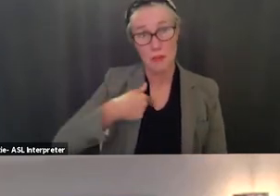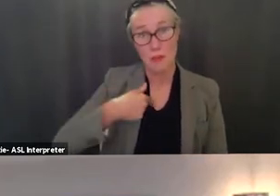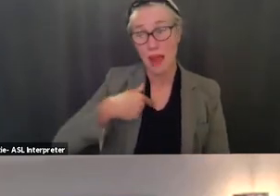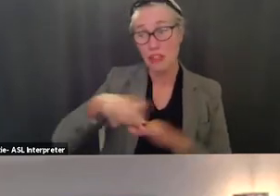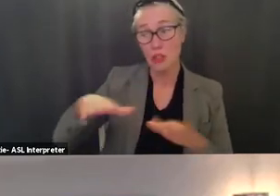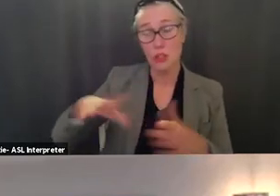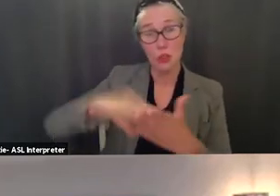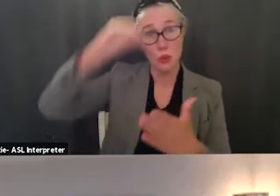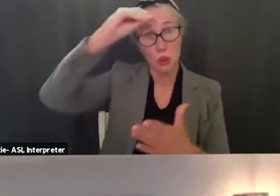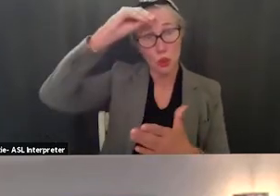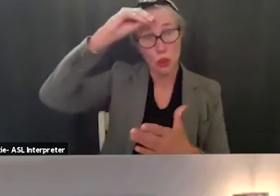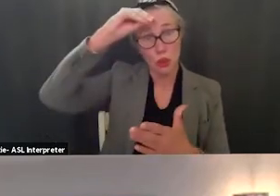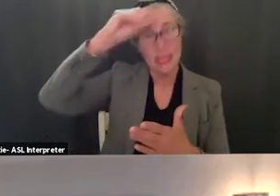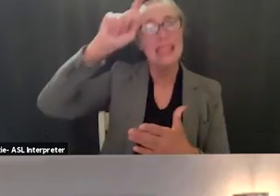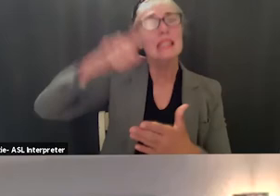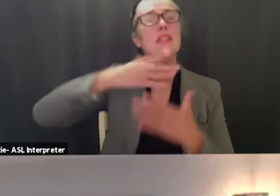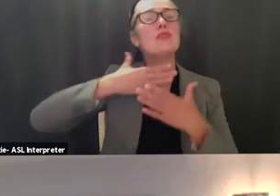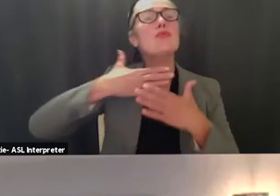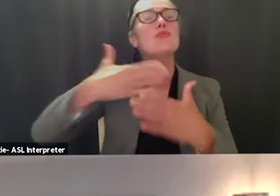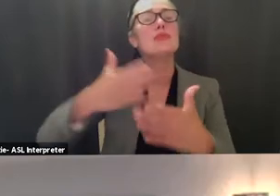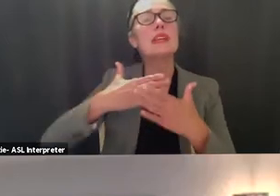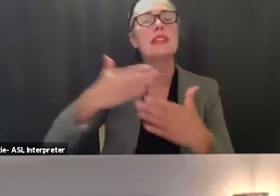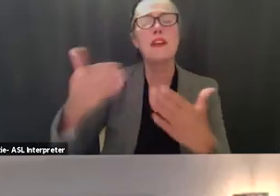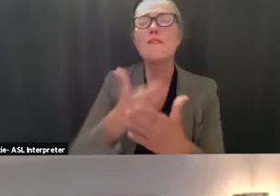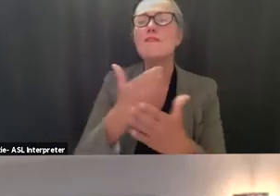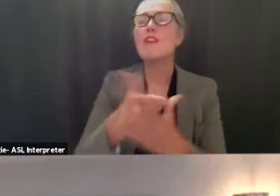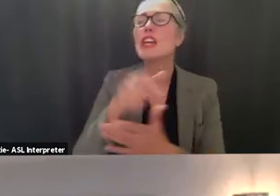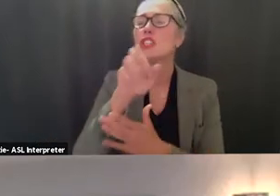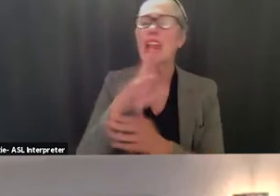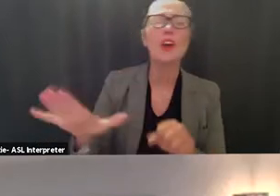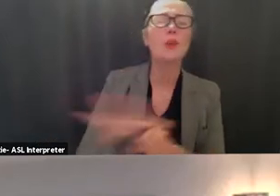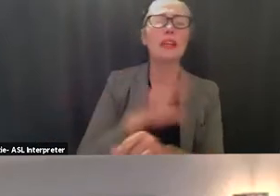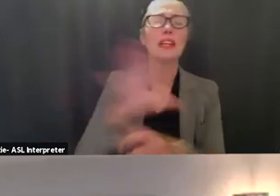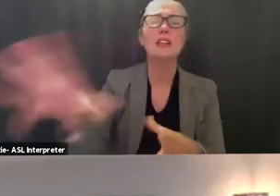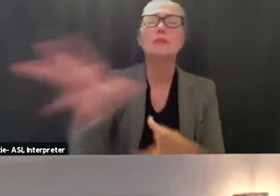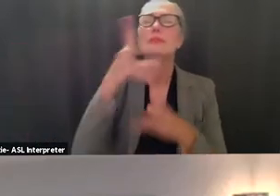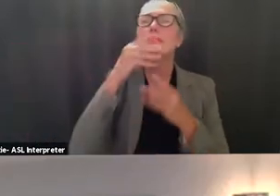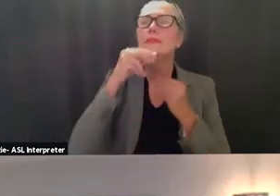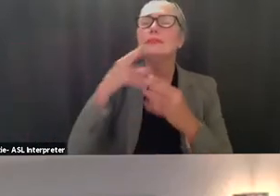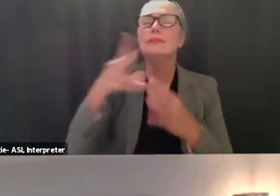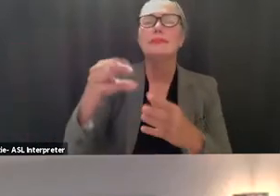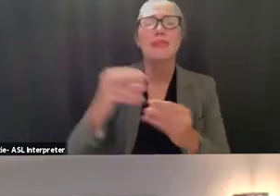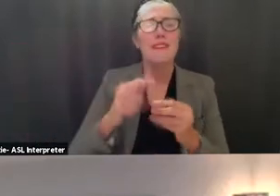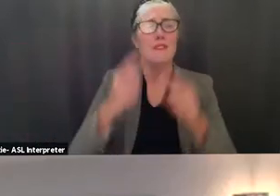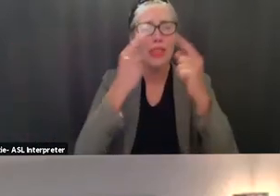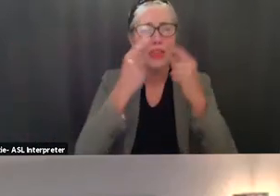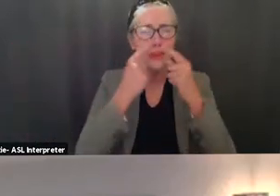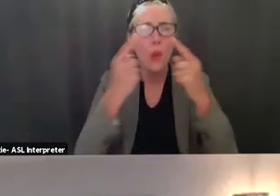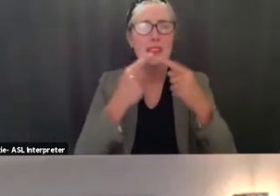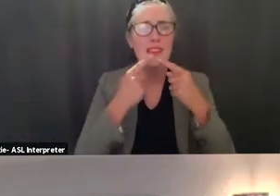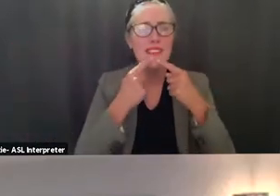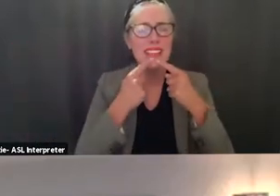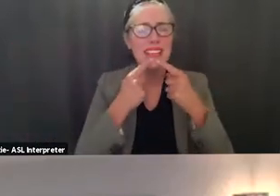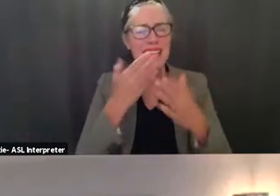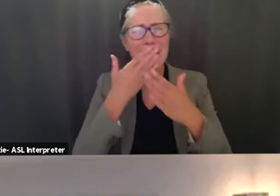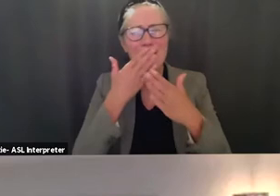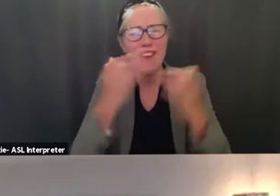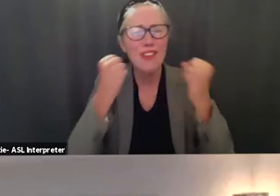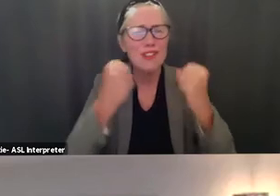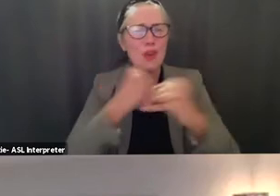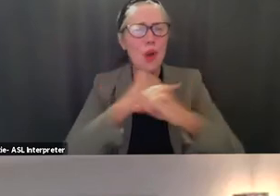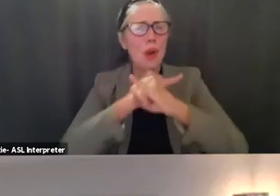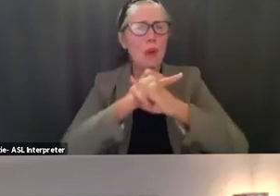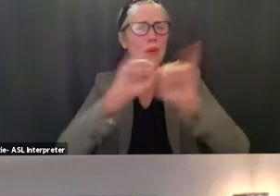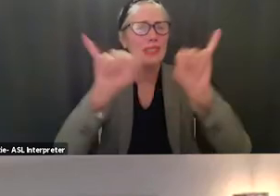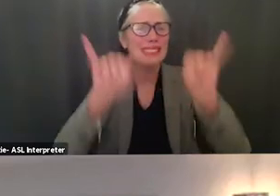is to breathe fresh air completely to their nose and the face and they have a great immune system because they take care of